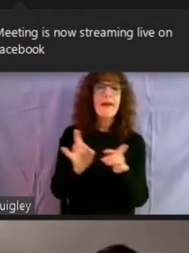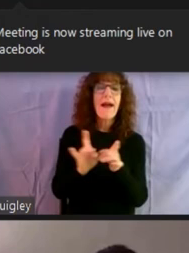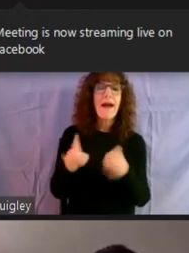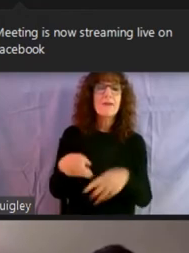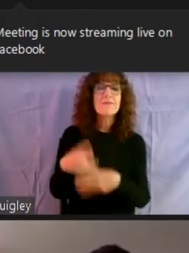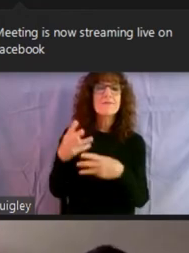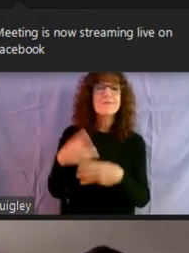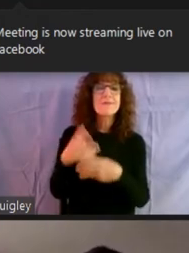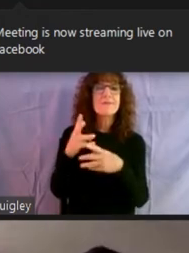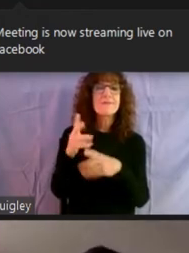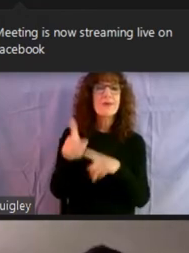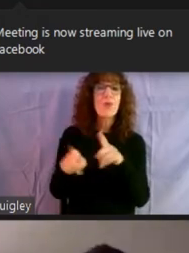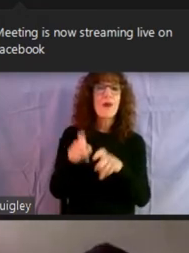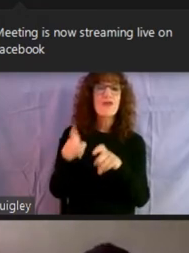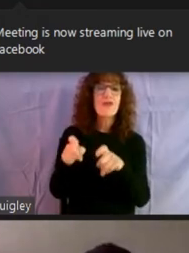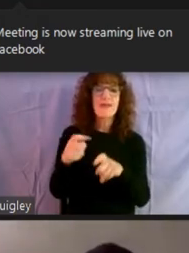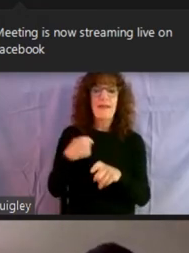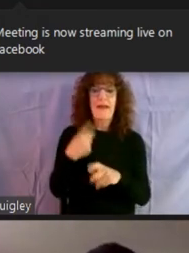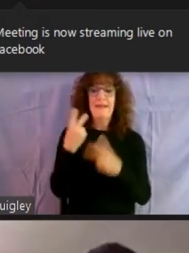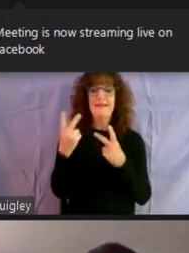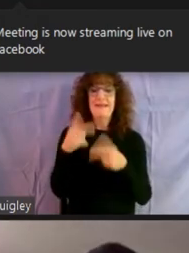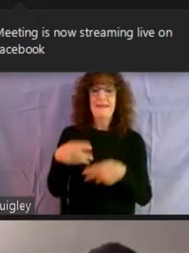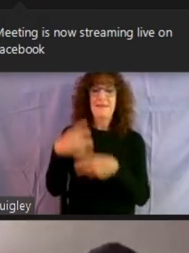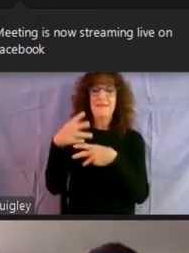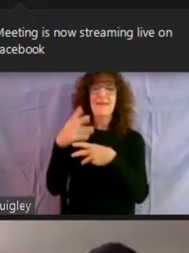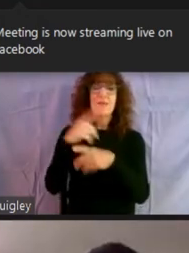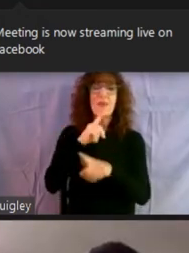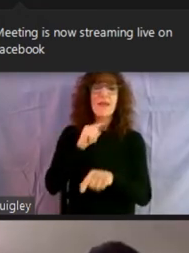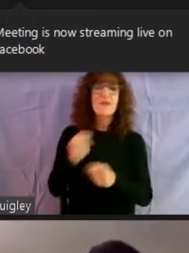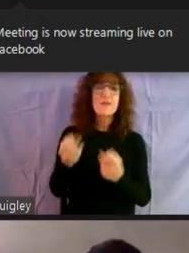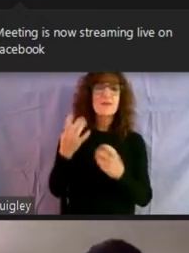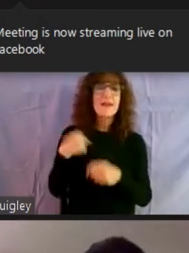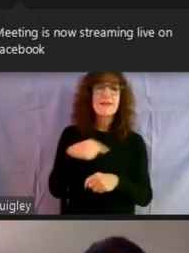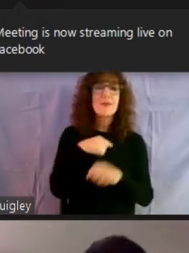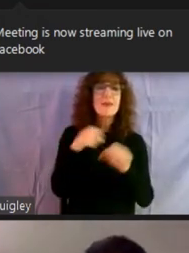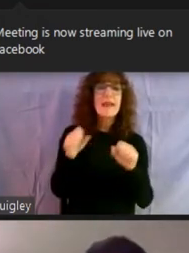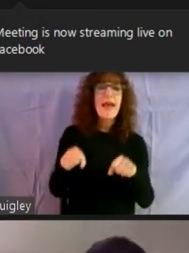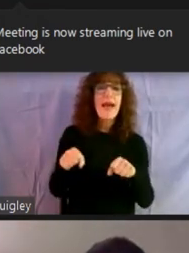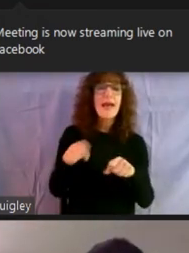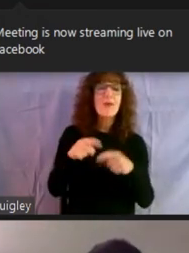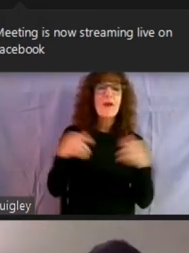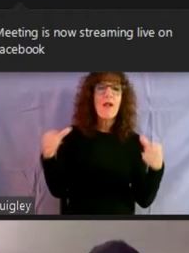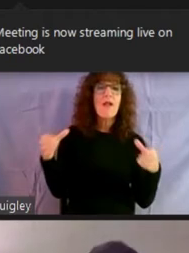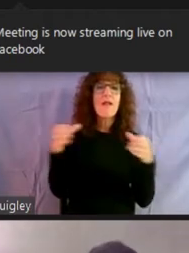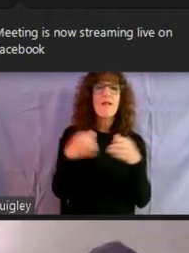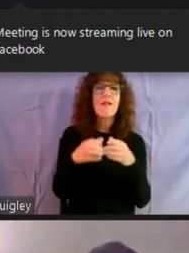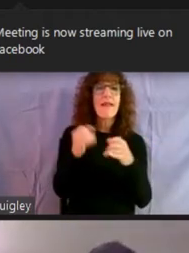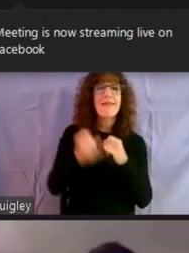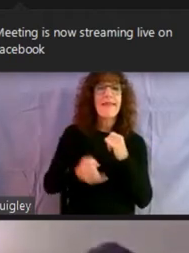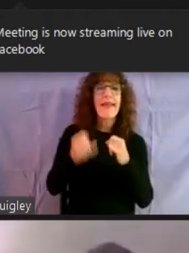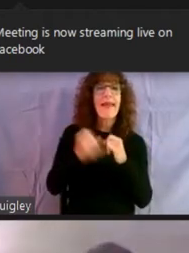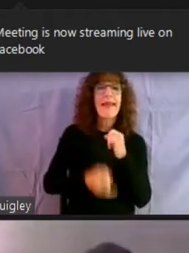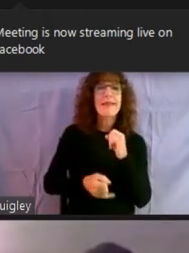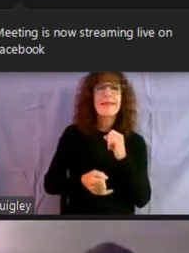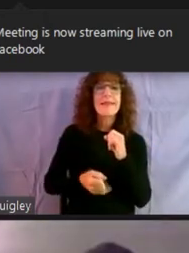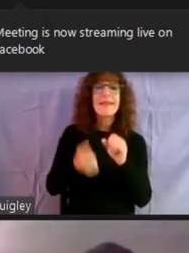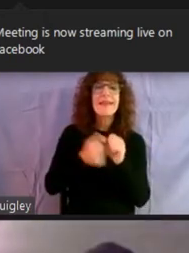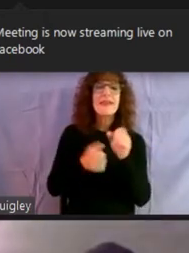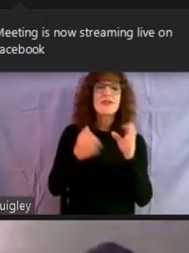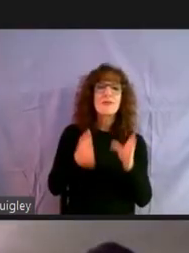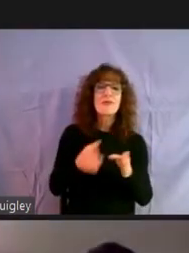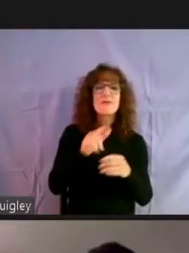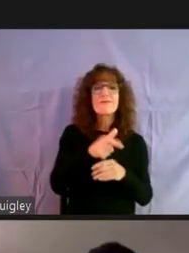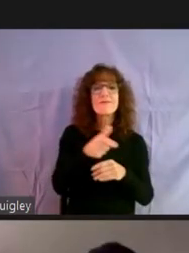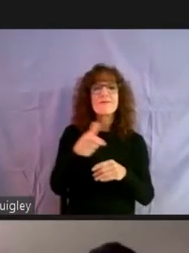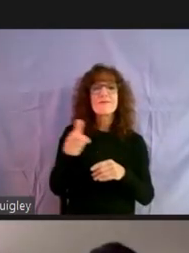um, they will show up on my screen and we'll get to as many of them as we can, um, when we all come back together at the end of each person going through